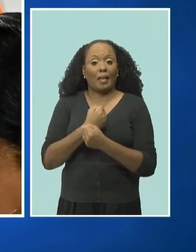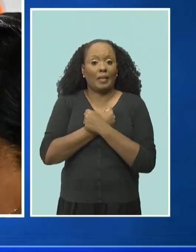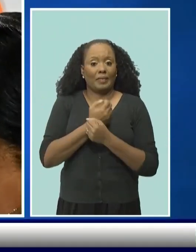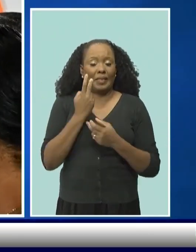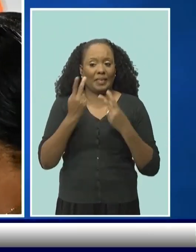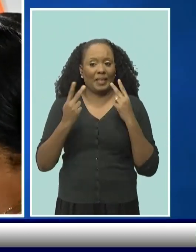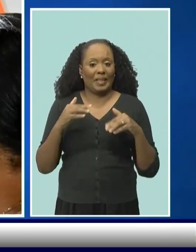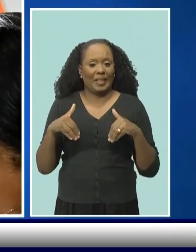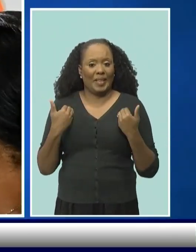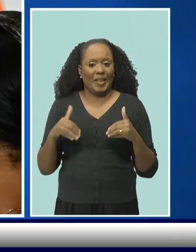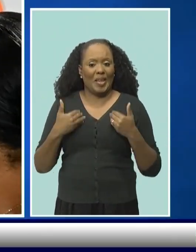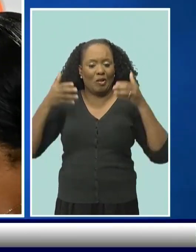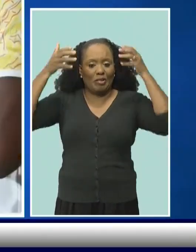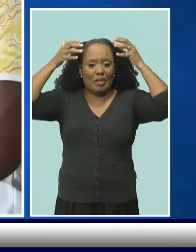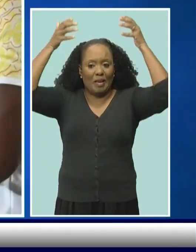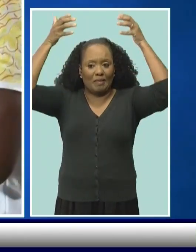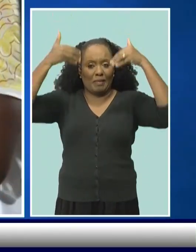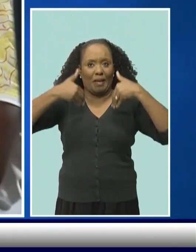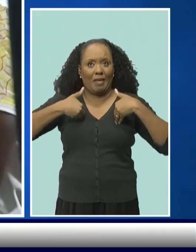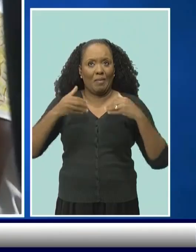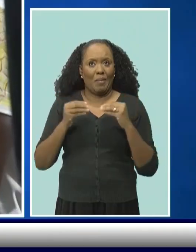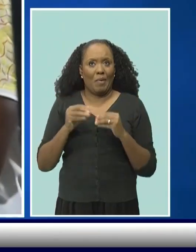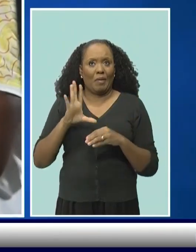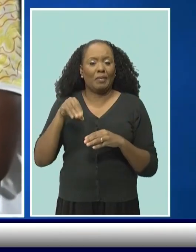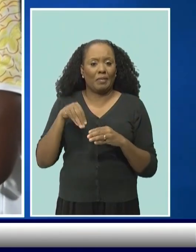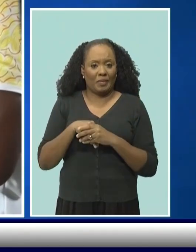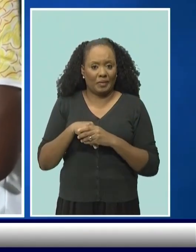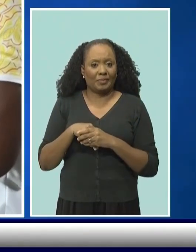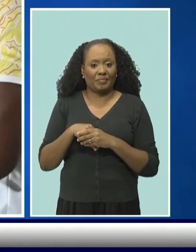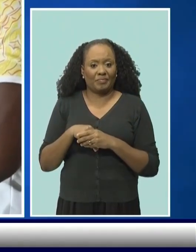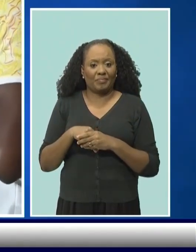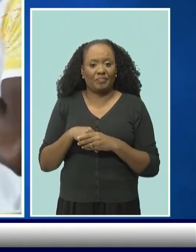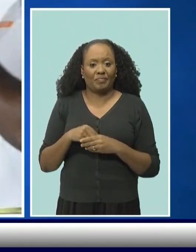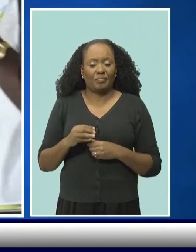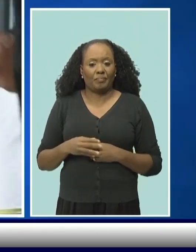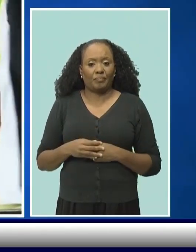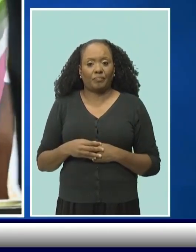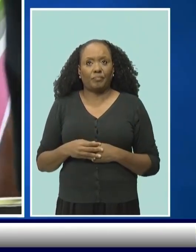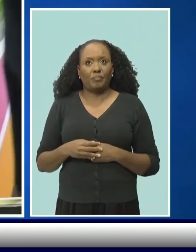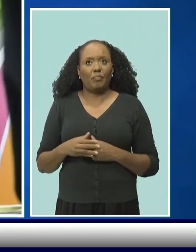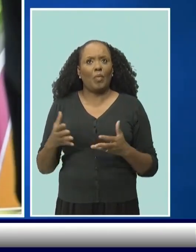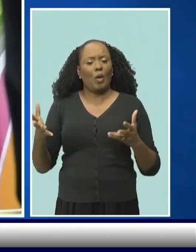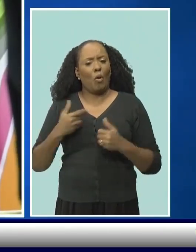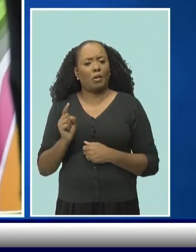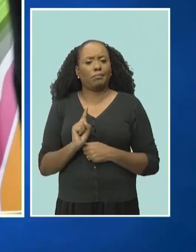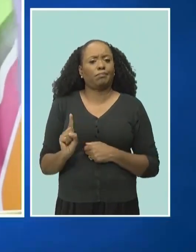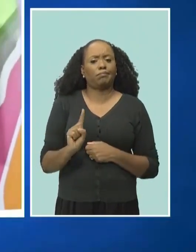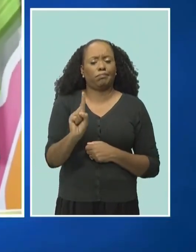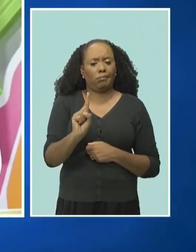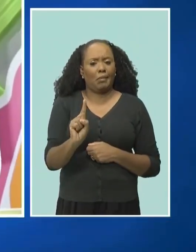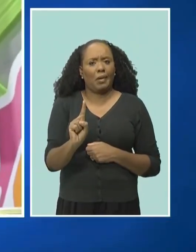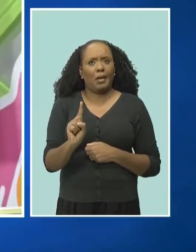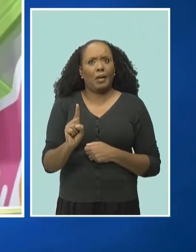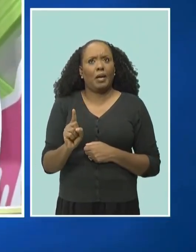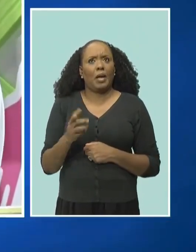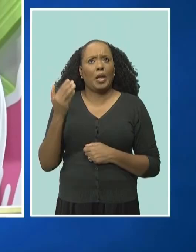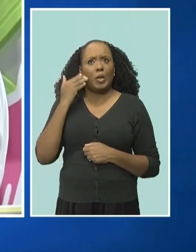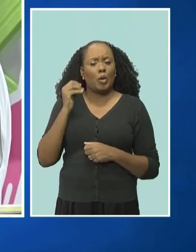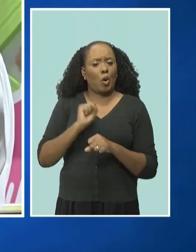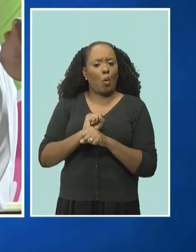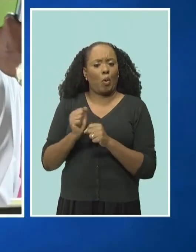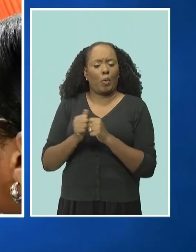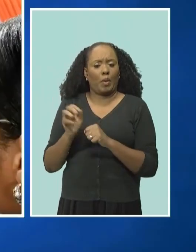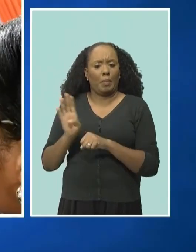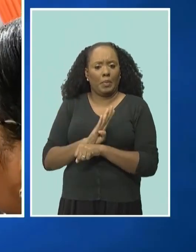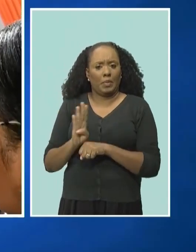chefs coming up to get more involved so they can also push their self, individual as a chef. Even though they're working in the business,